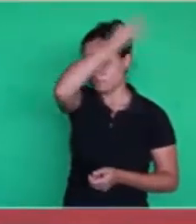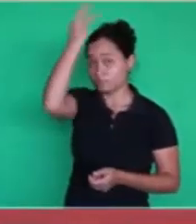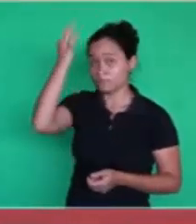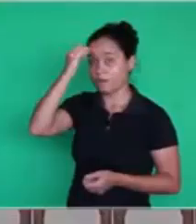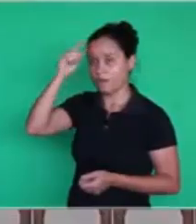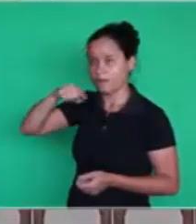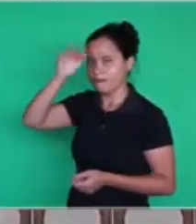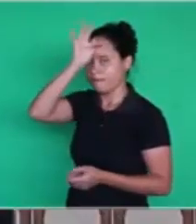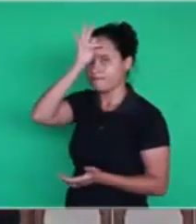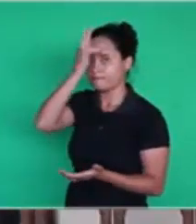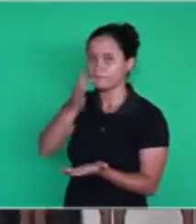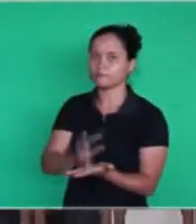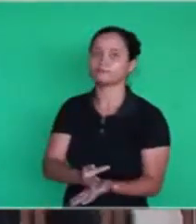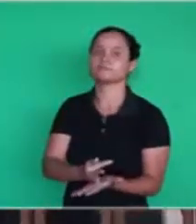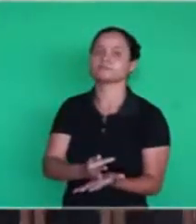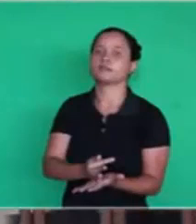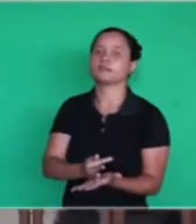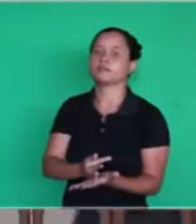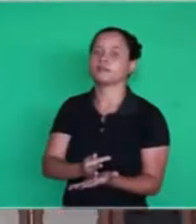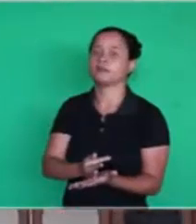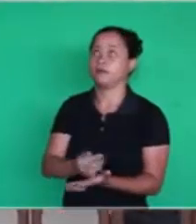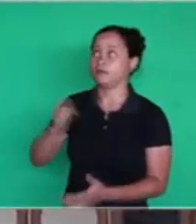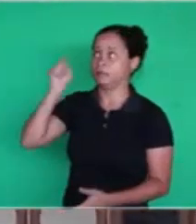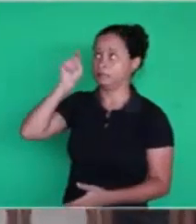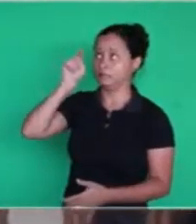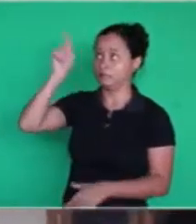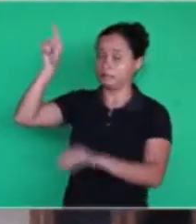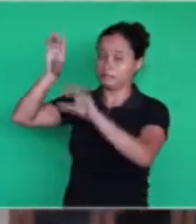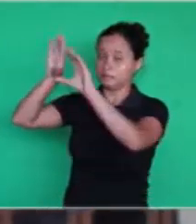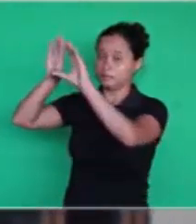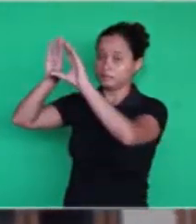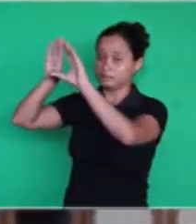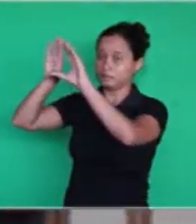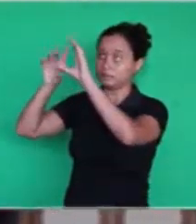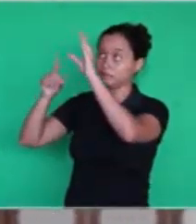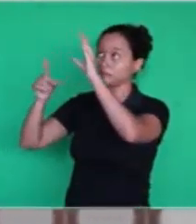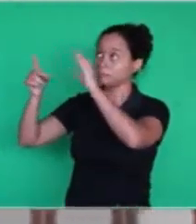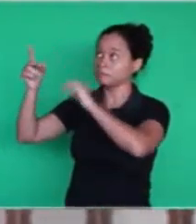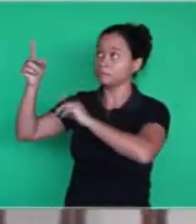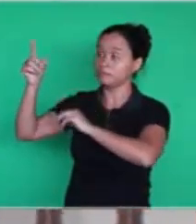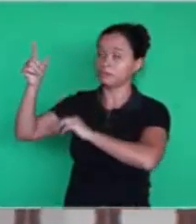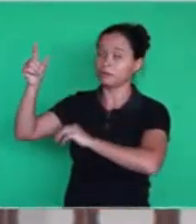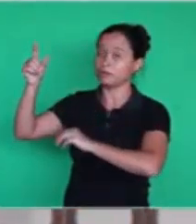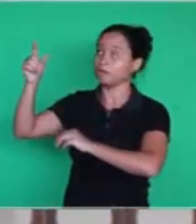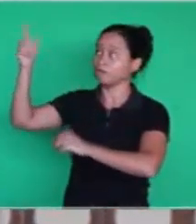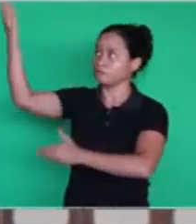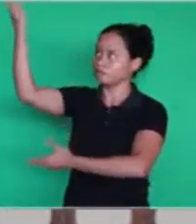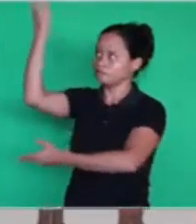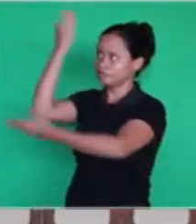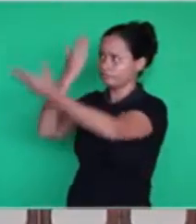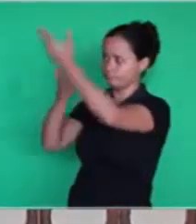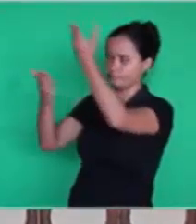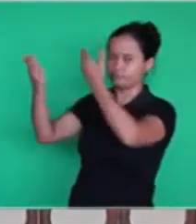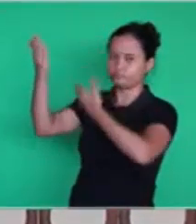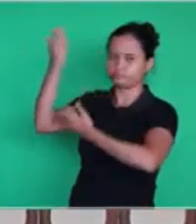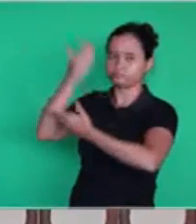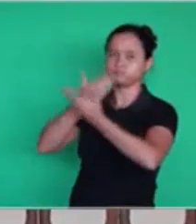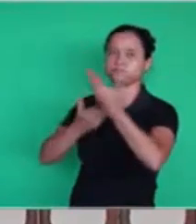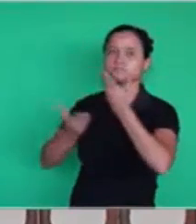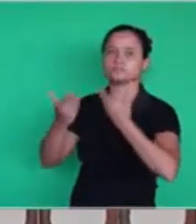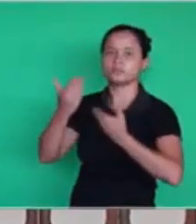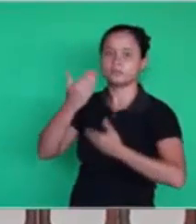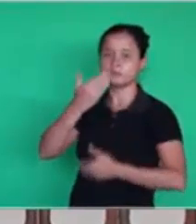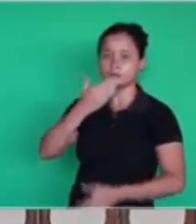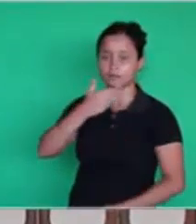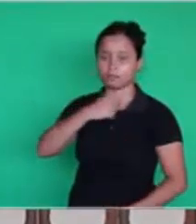the same as faith. He comes from above into man's heart, the Holy Spirit opens a way, and then this